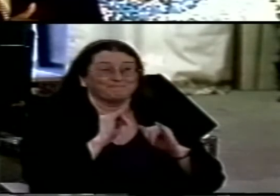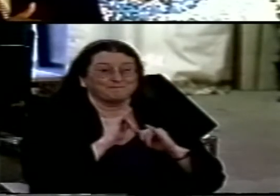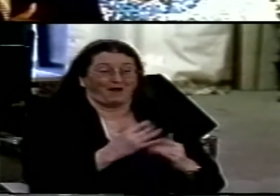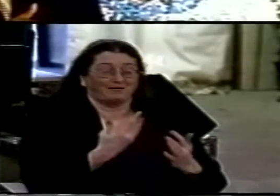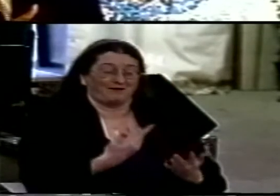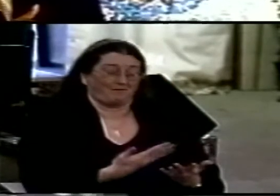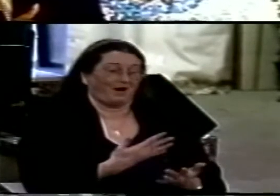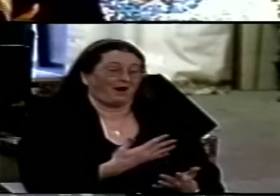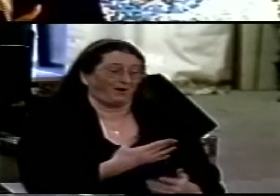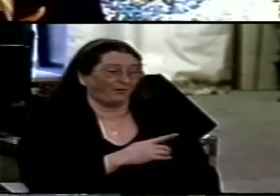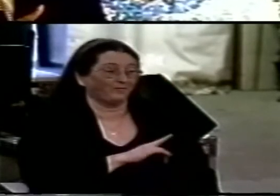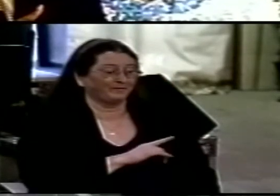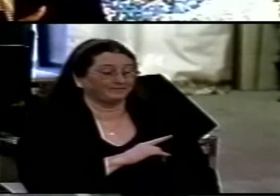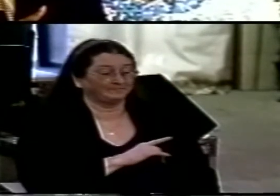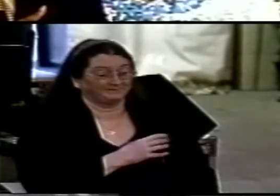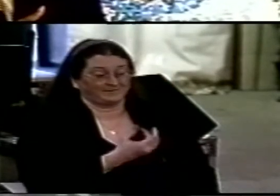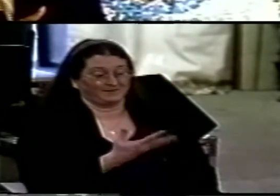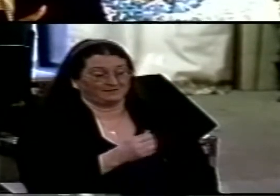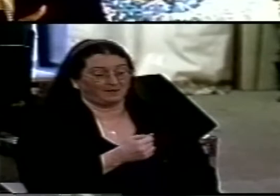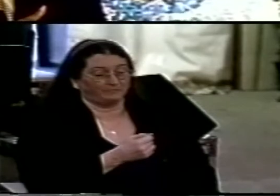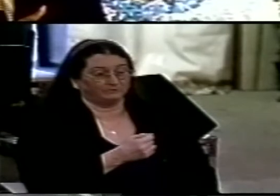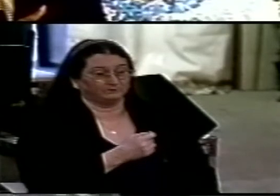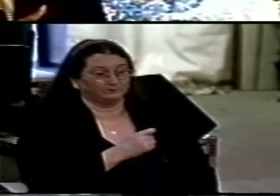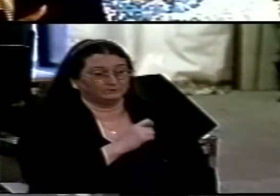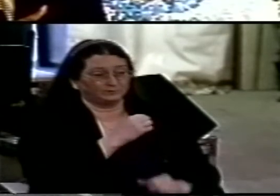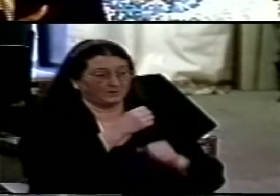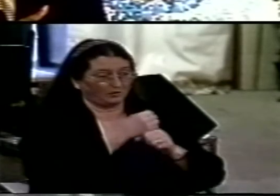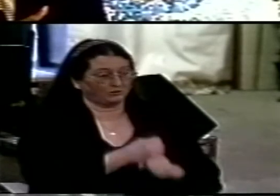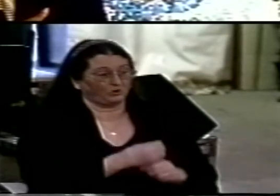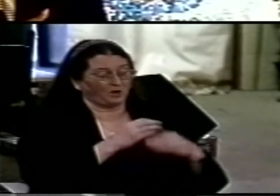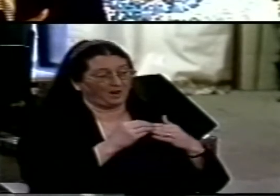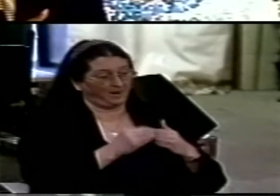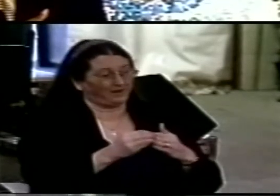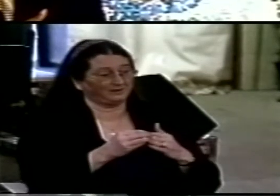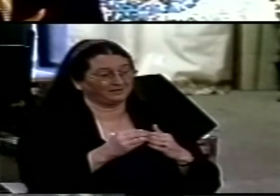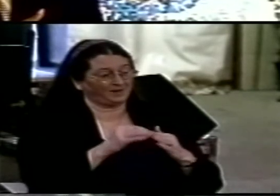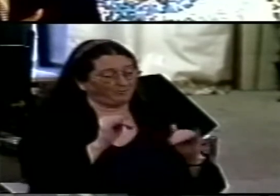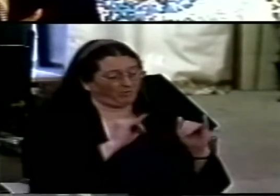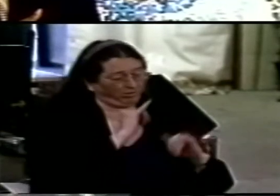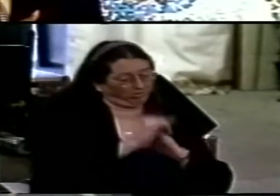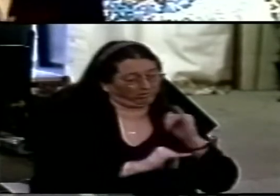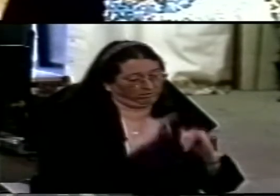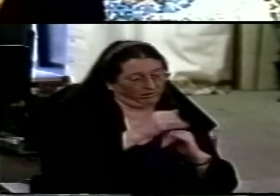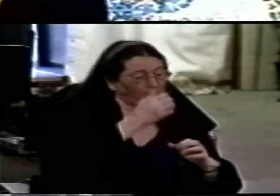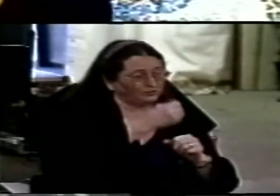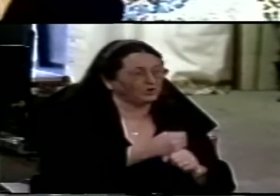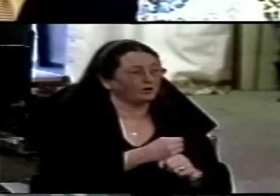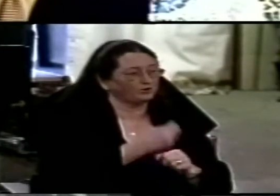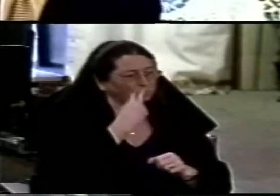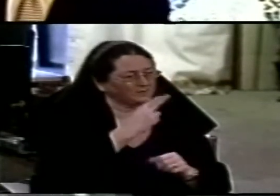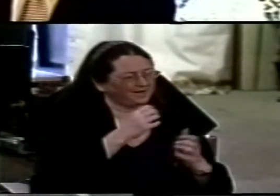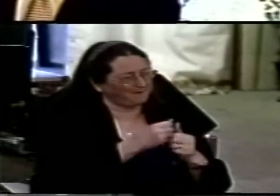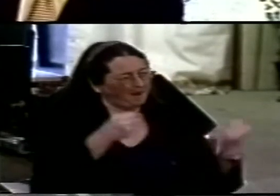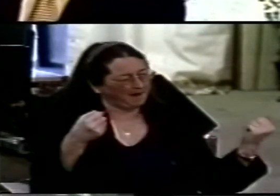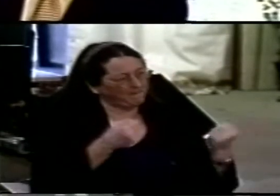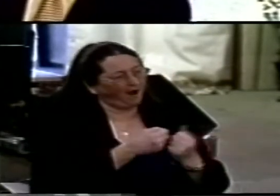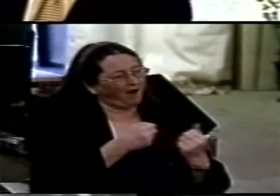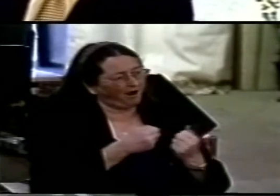people rubbish the church we get dragged through the gutters of the tabloid press